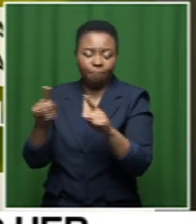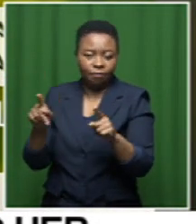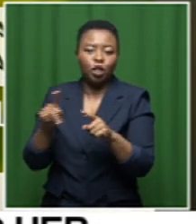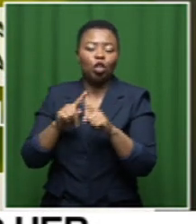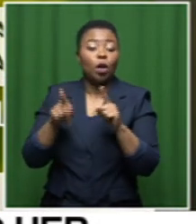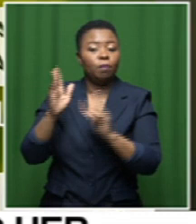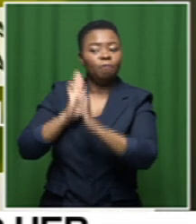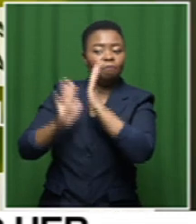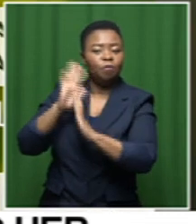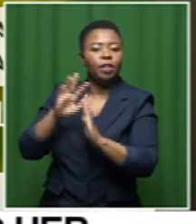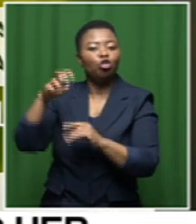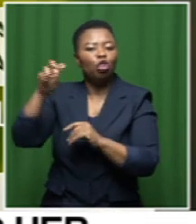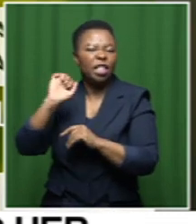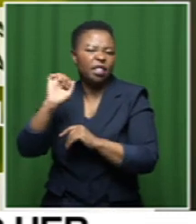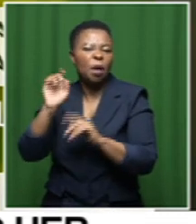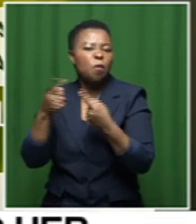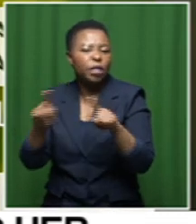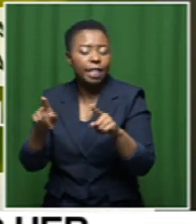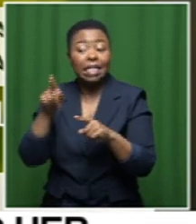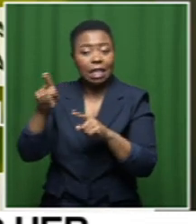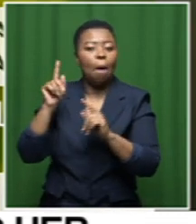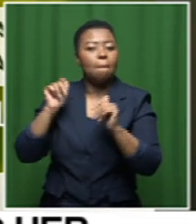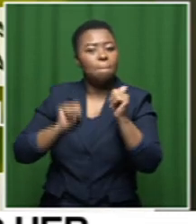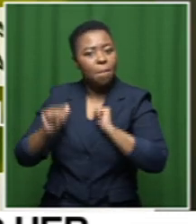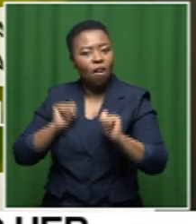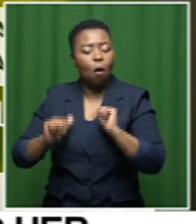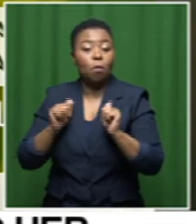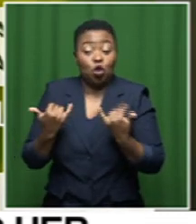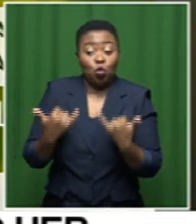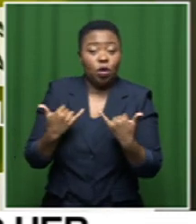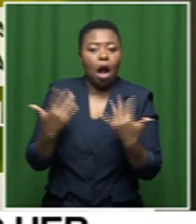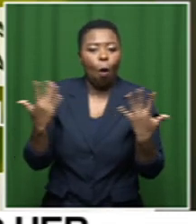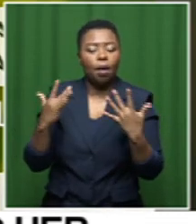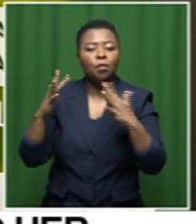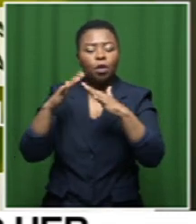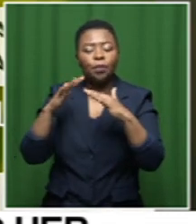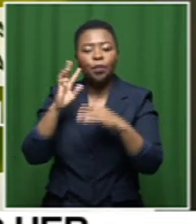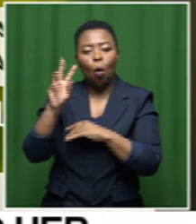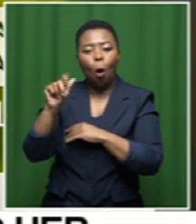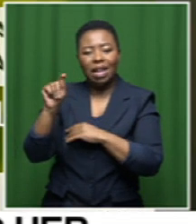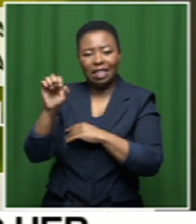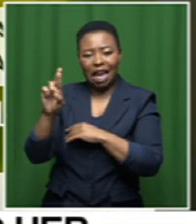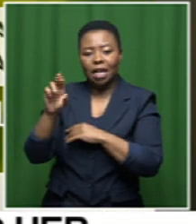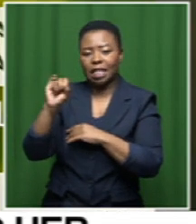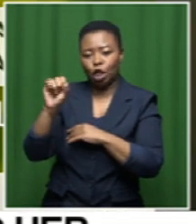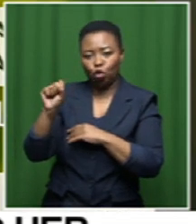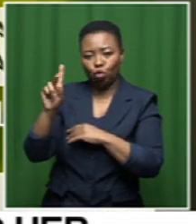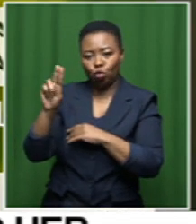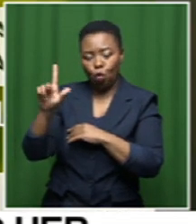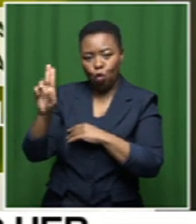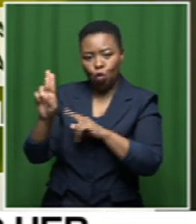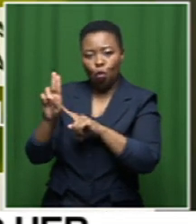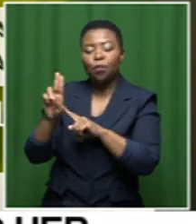us about her musical journey she's also performing at the jazz queens concert today at the walter's studio botanical gardens alongside